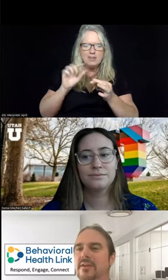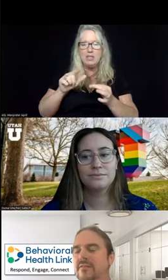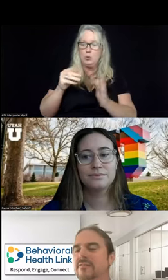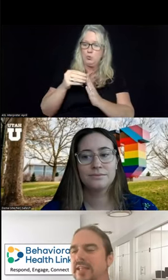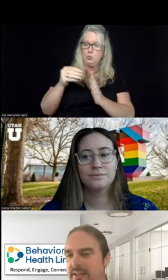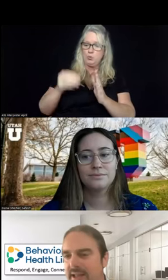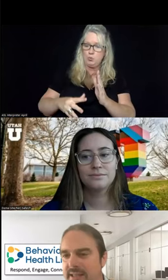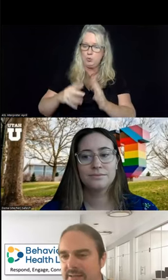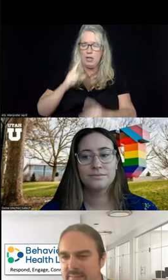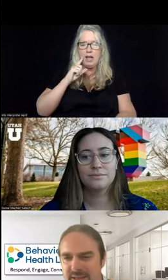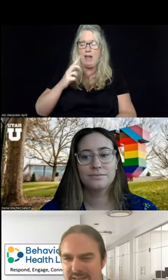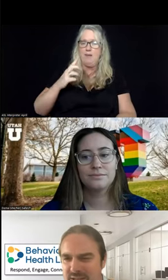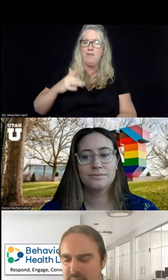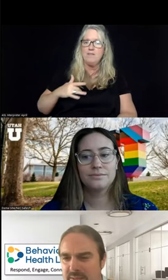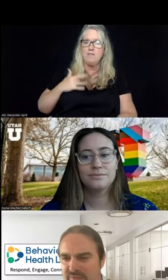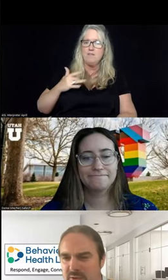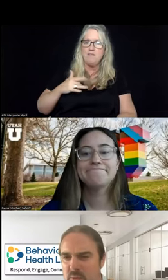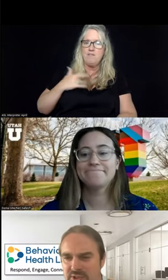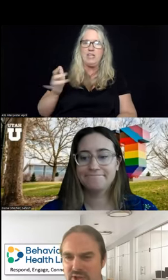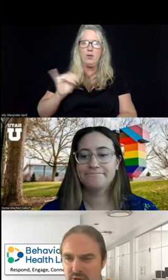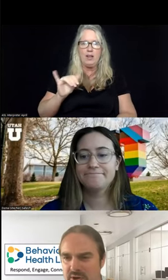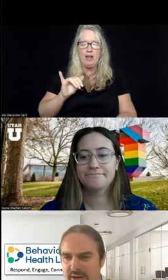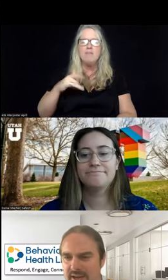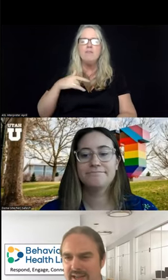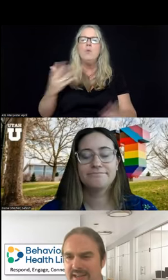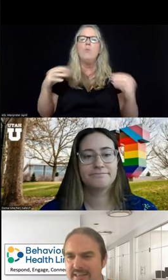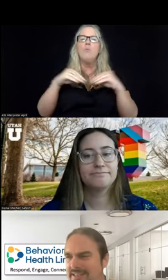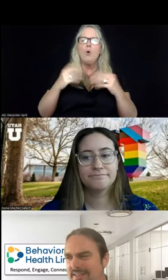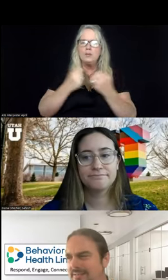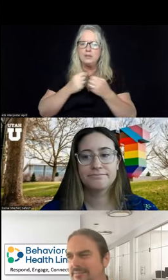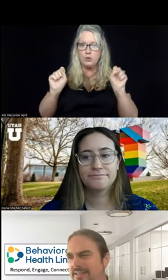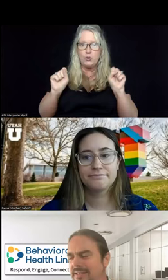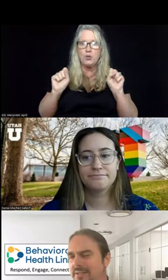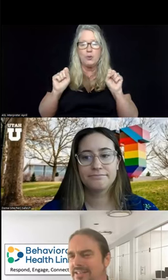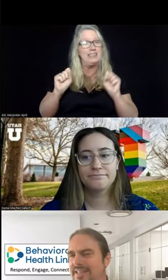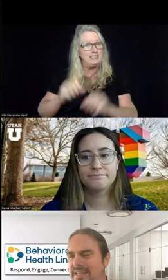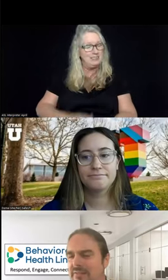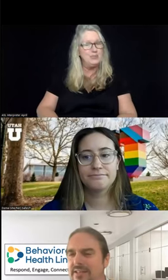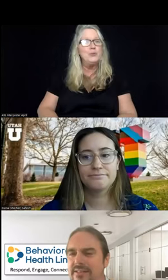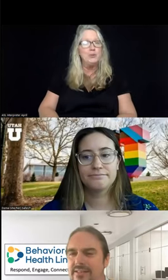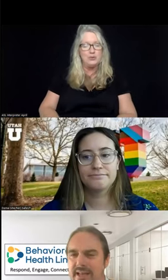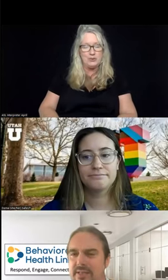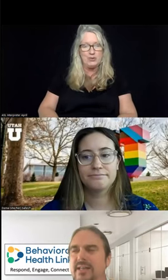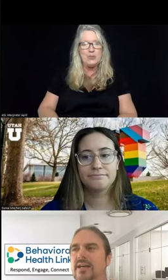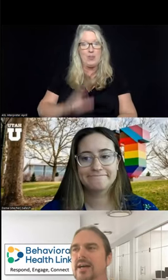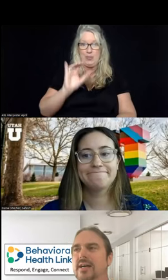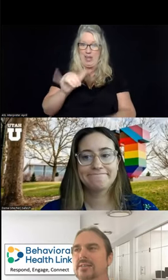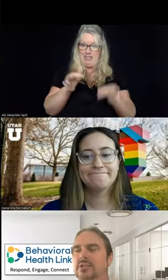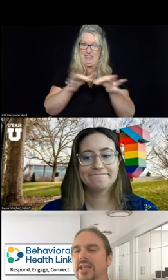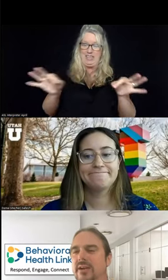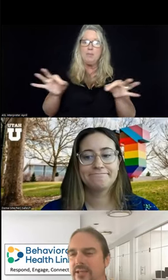are feeling like it's helping them feel more secure. That's a significant statement